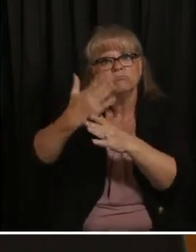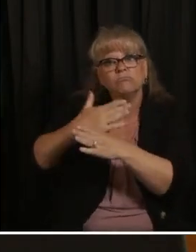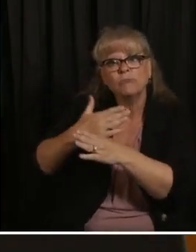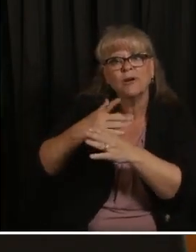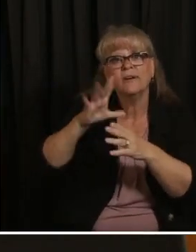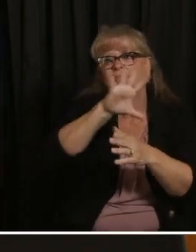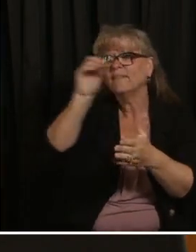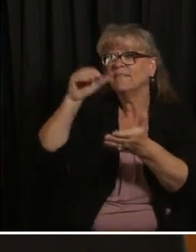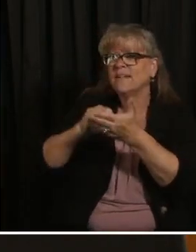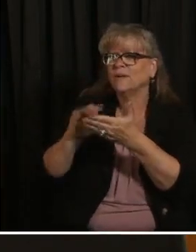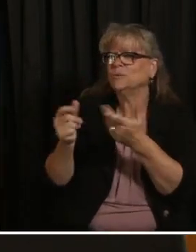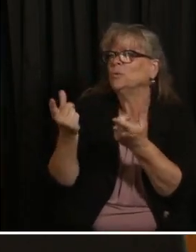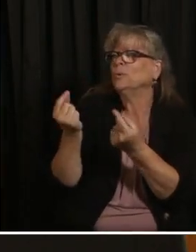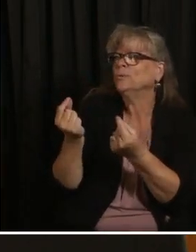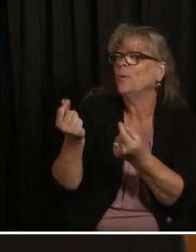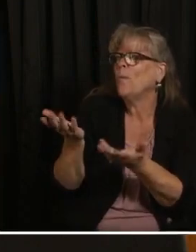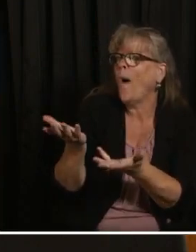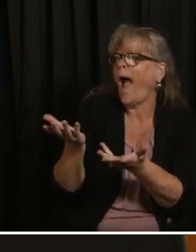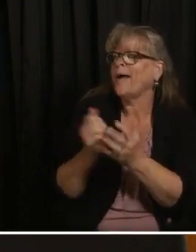college